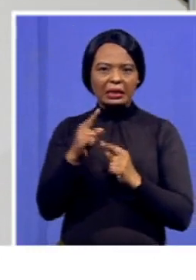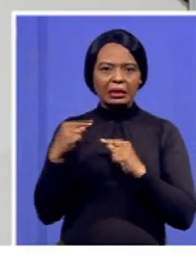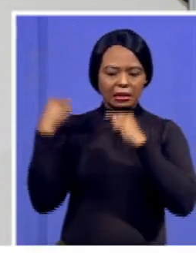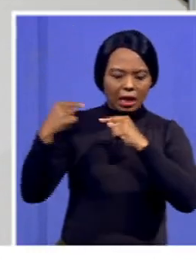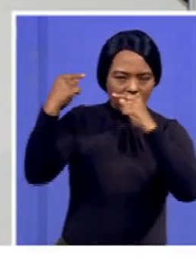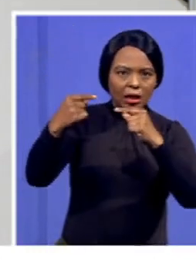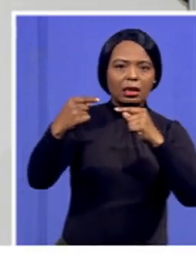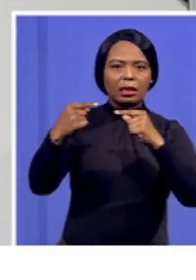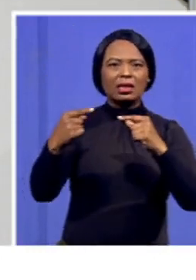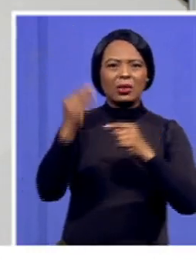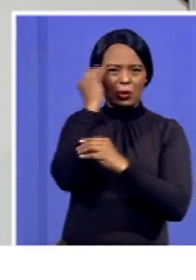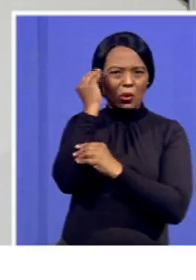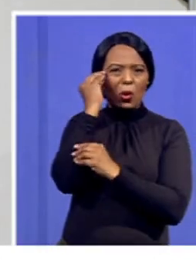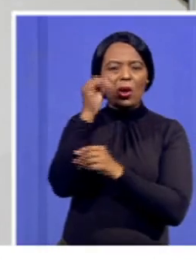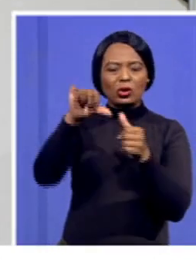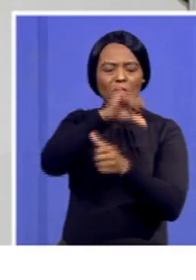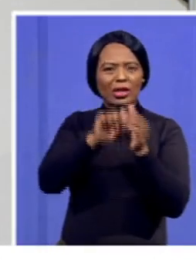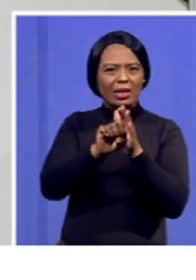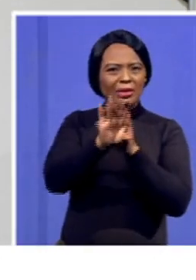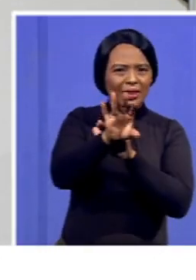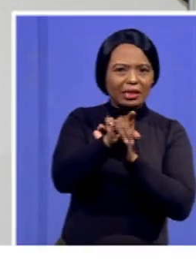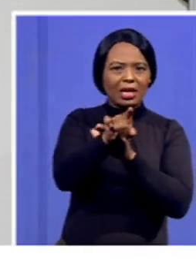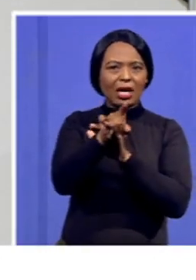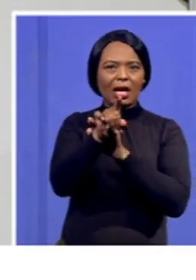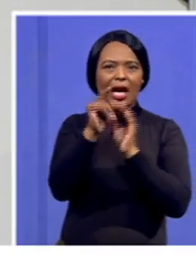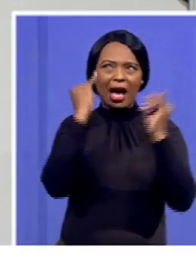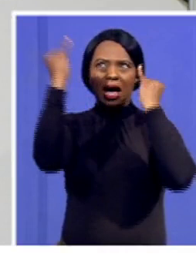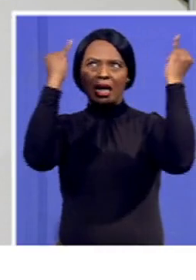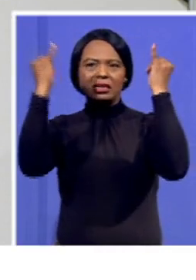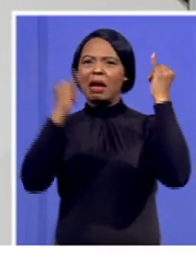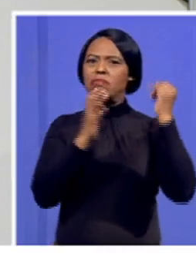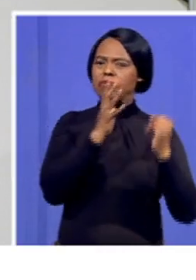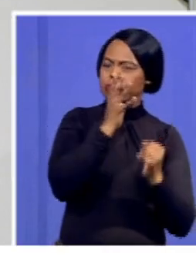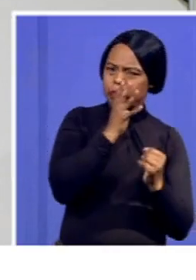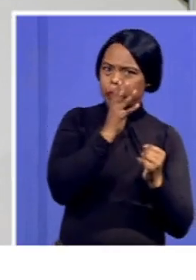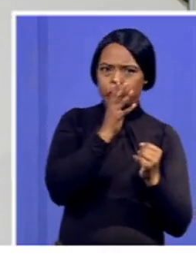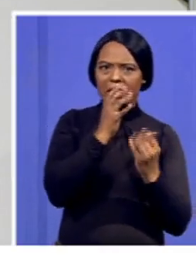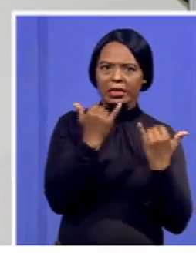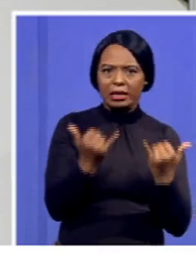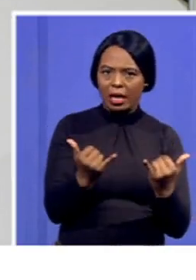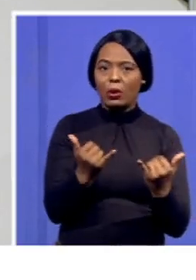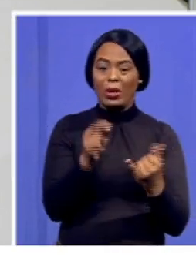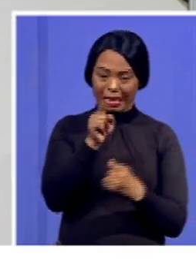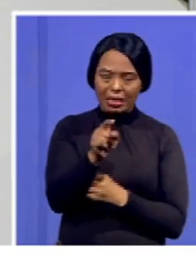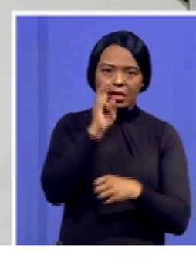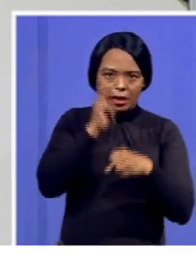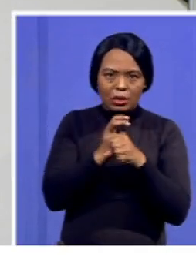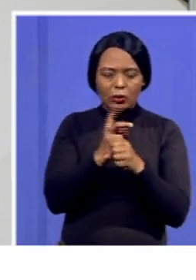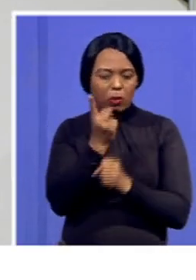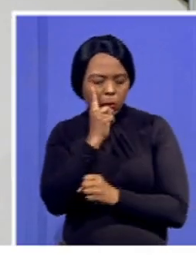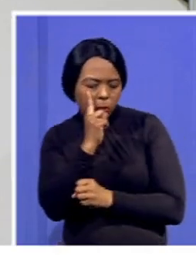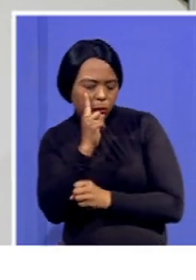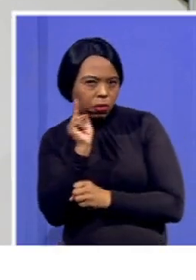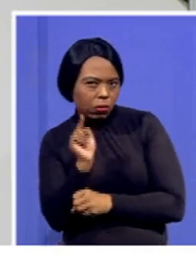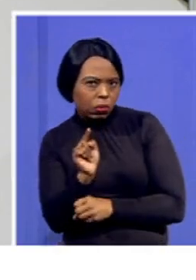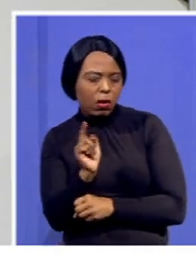the social media that particular battle of ideas it has increased and it's a matter that we all have to work on and ensure